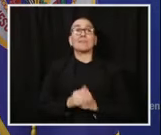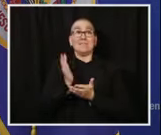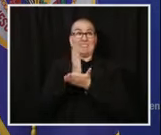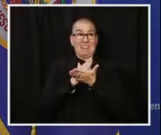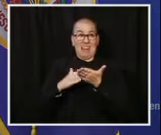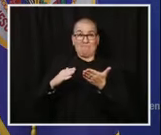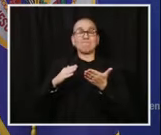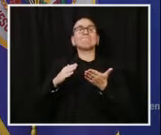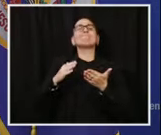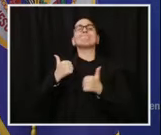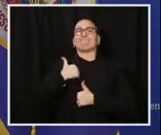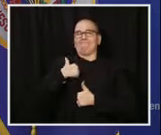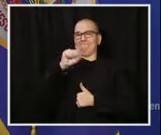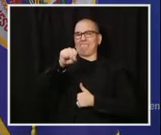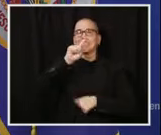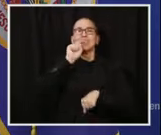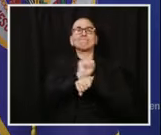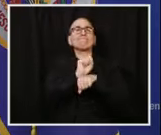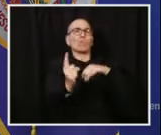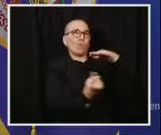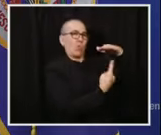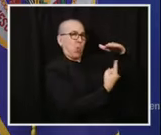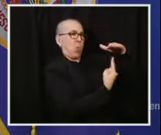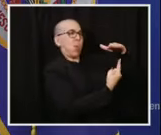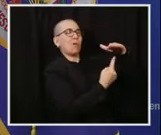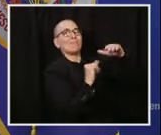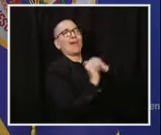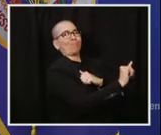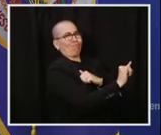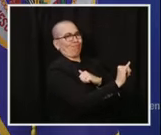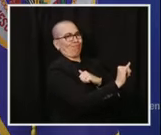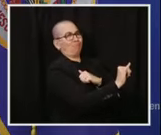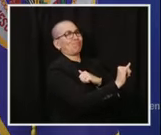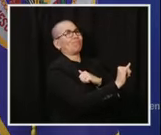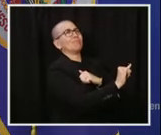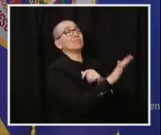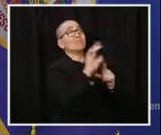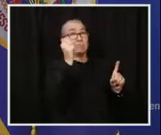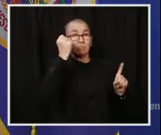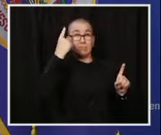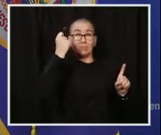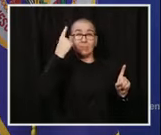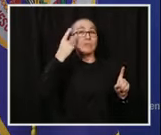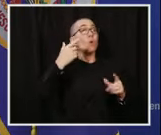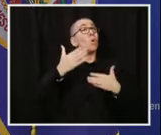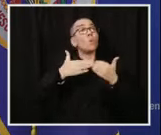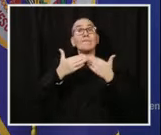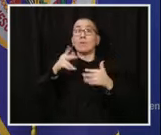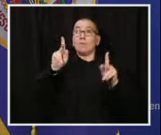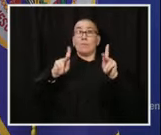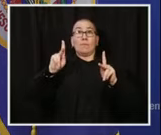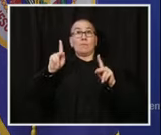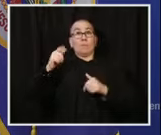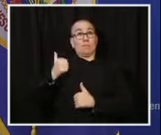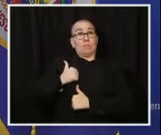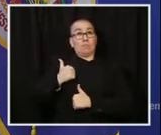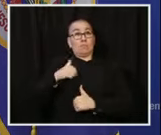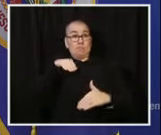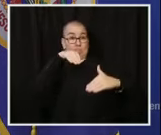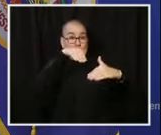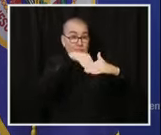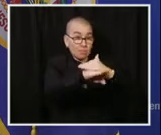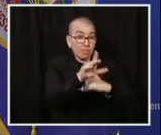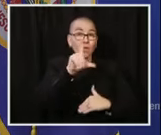in some cases for months. The residents were very gracious and appreciative for the support and care given by our soldiers and airmen.